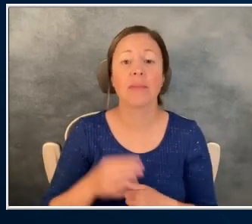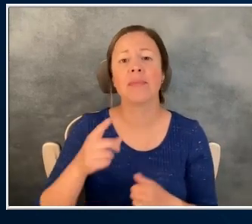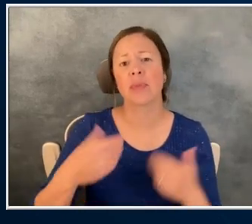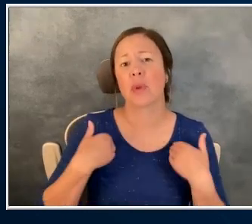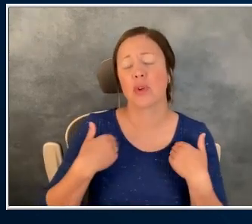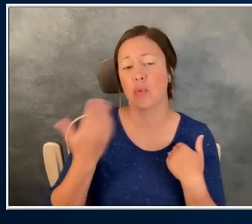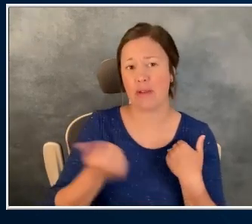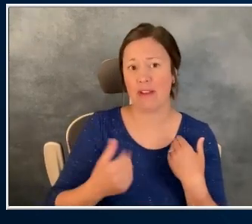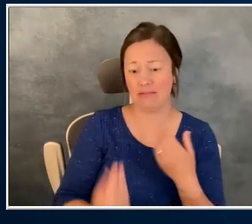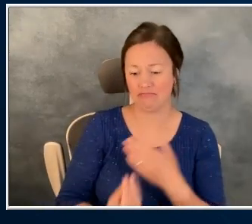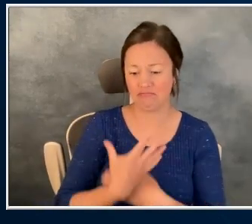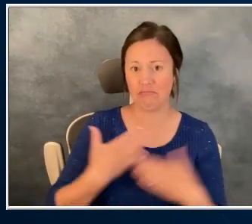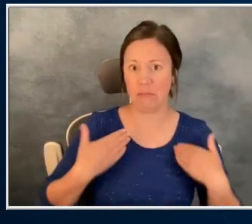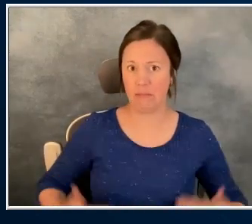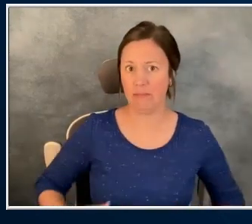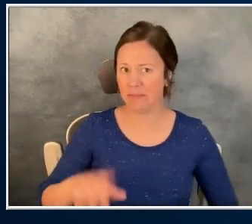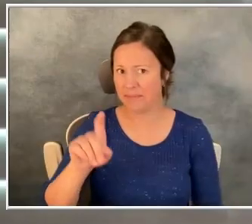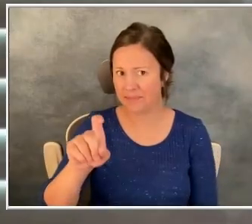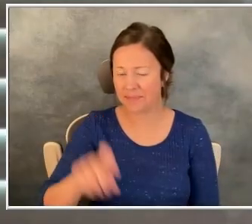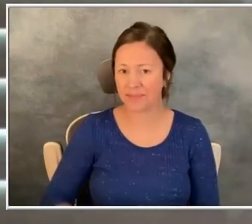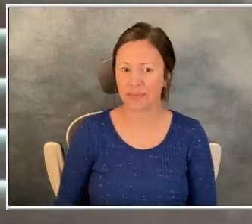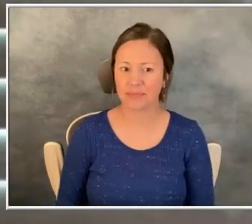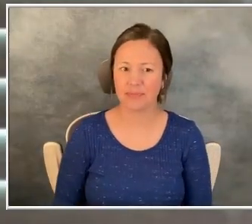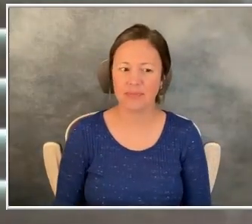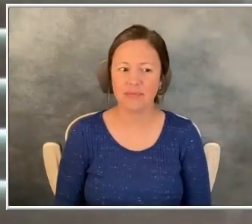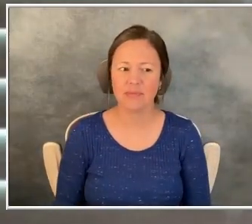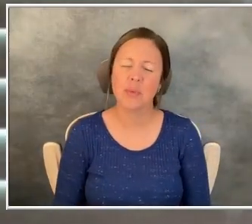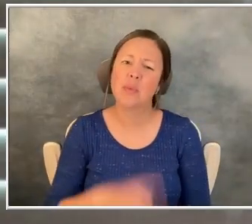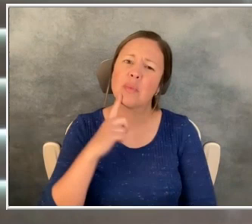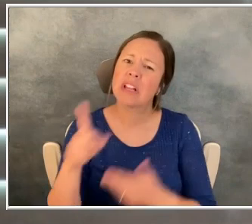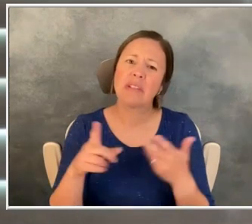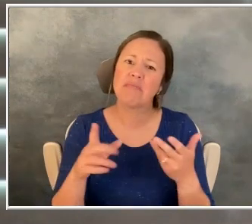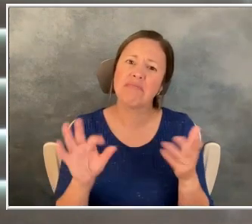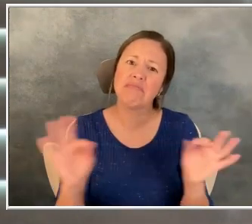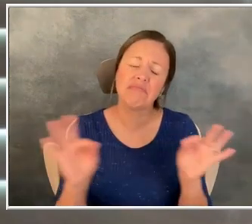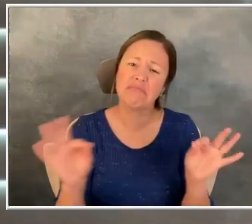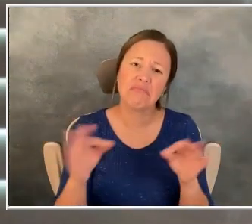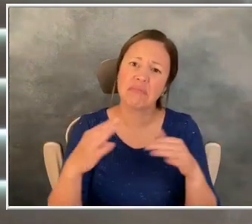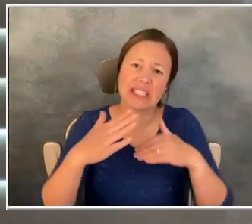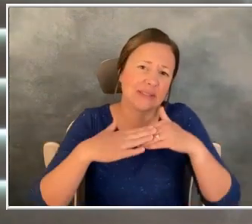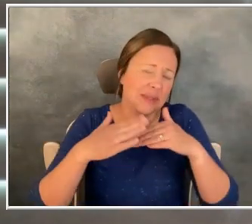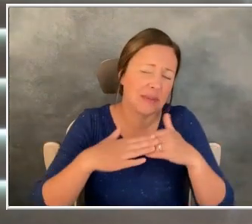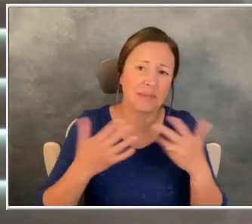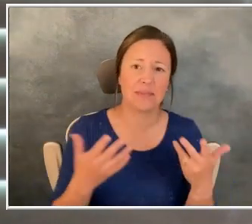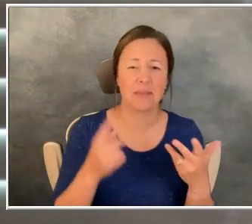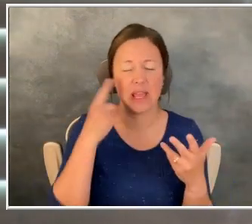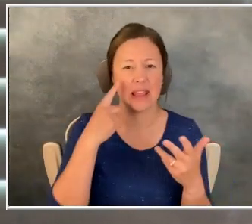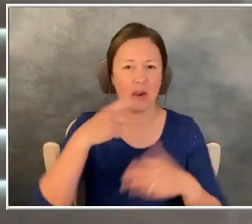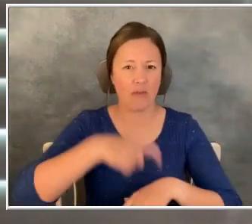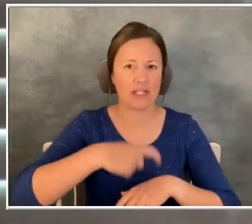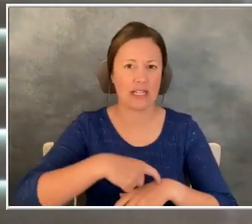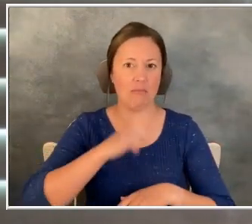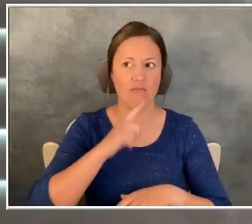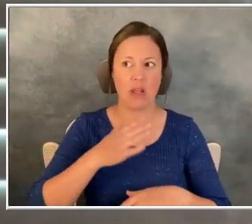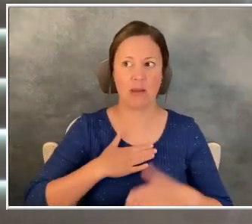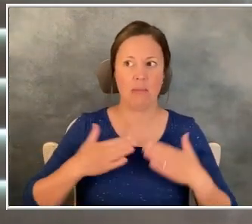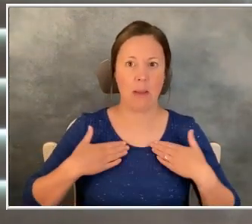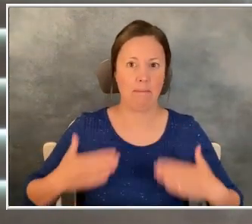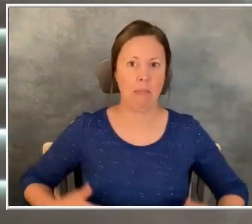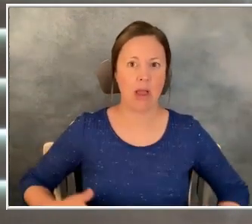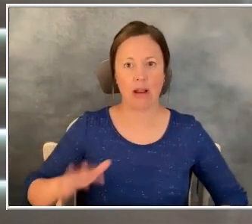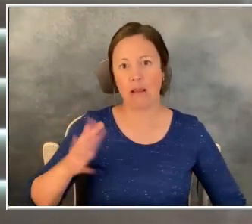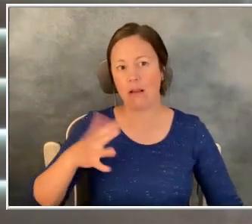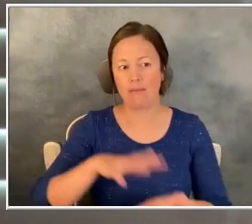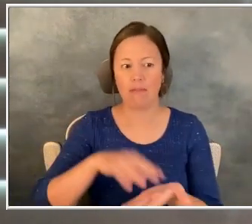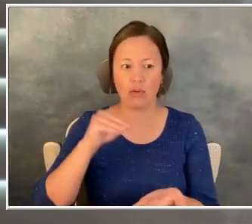effects from them? Um, very minimal, honestly. And I think over time, I've just kind of learned how